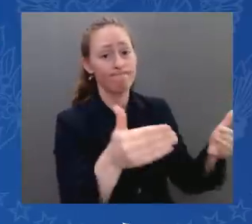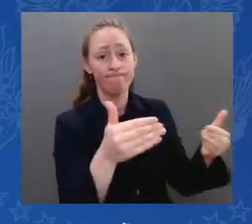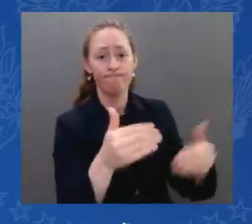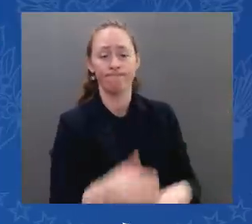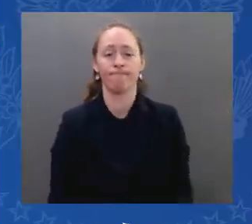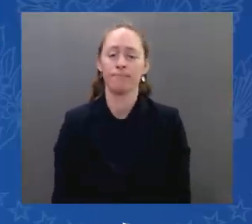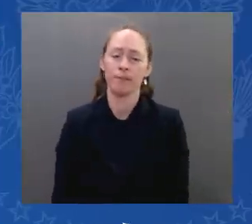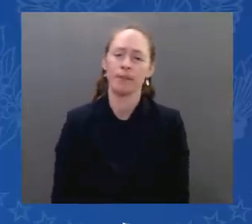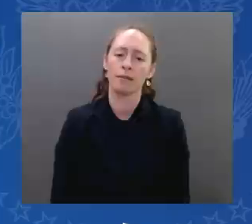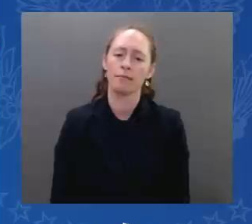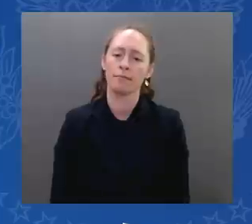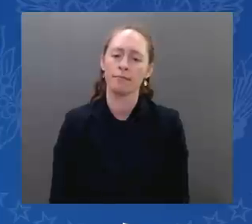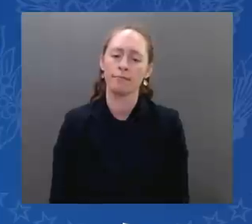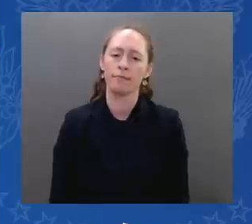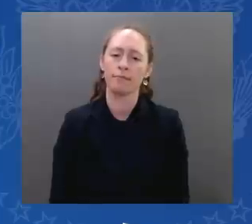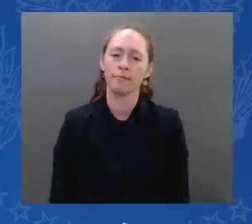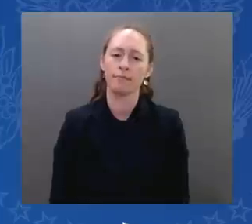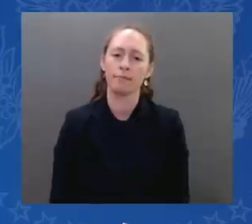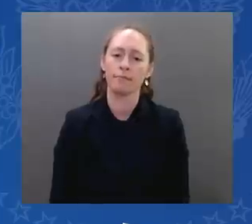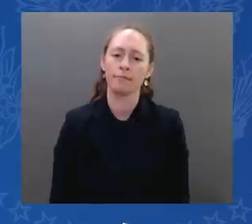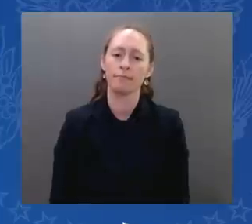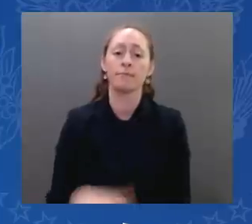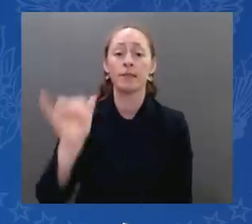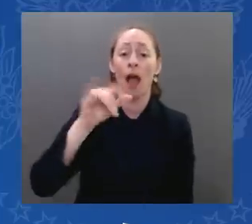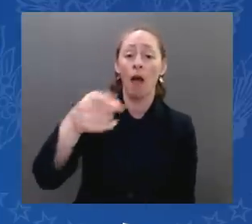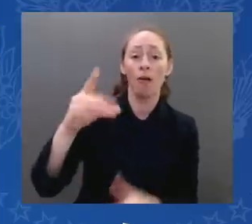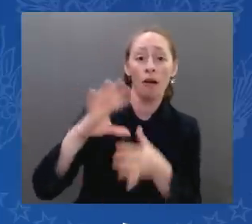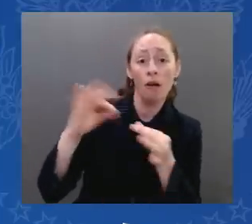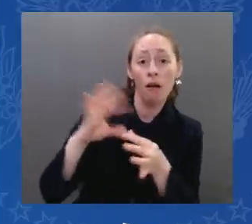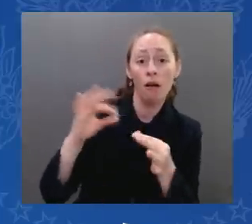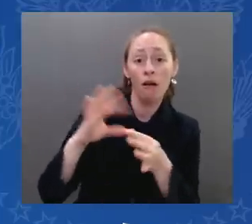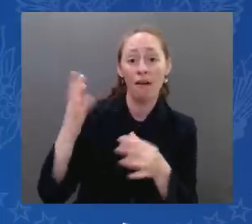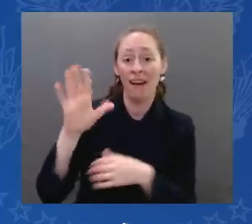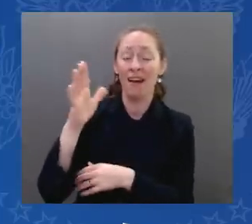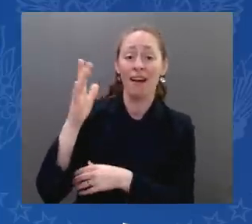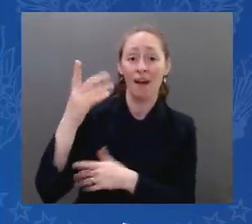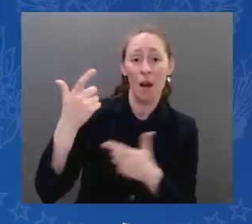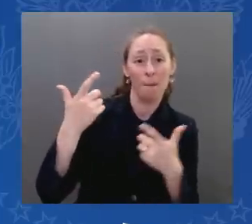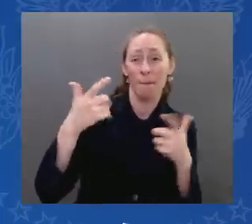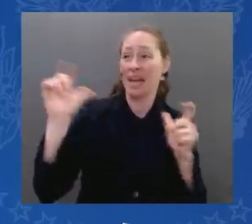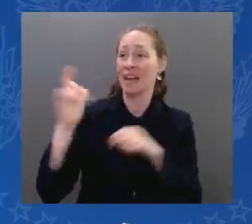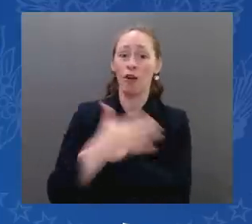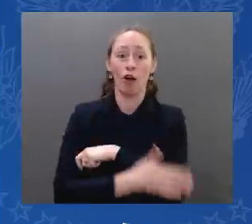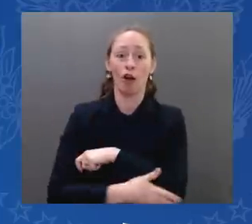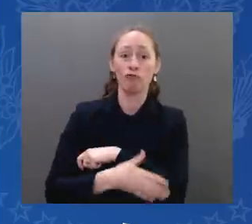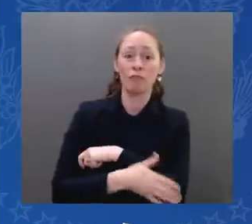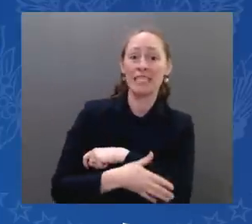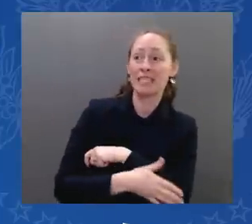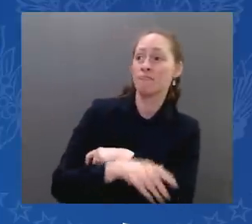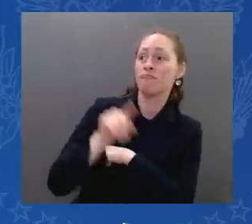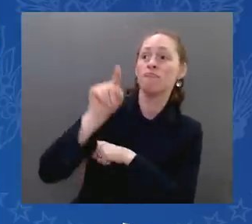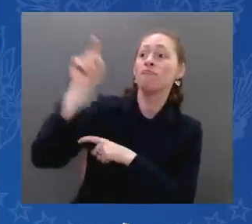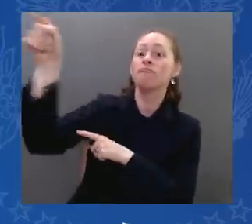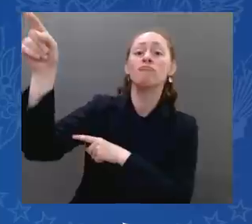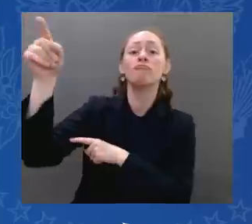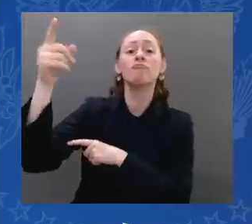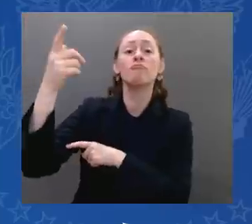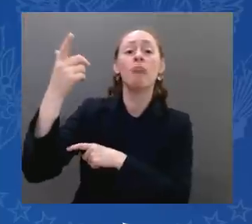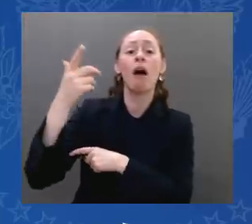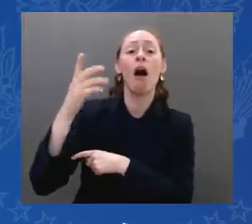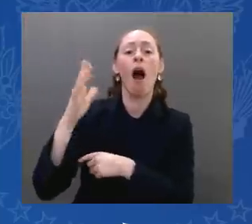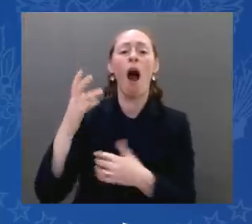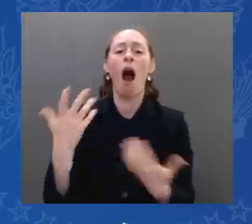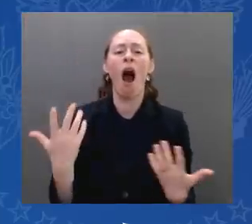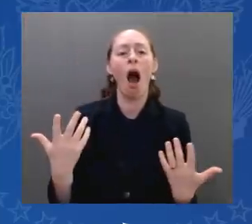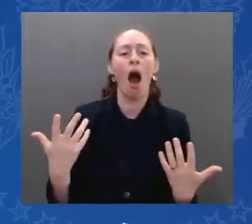It should not be a bluff, but the real thing, the Iranian regime must know that if they continue to deceive the